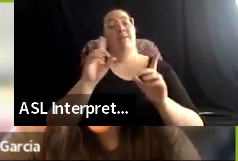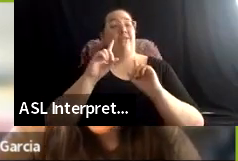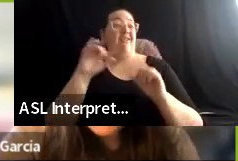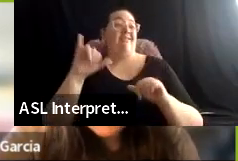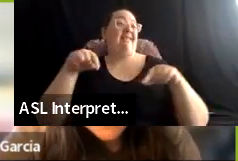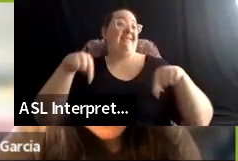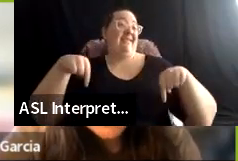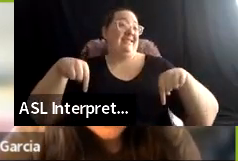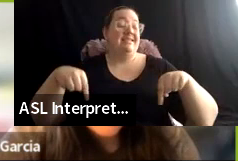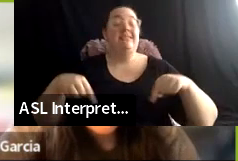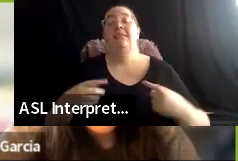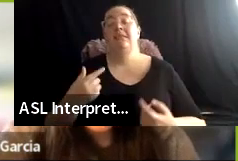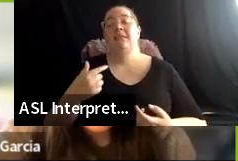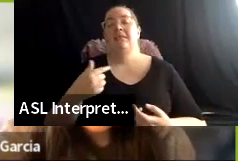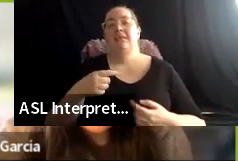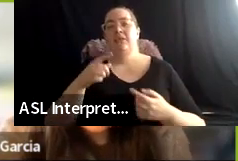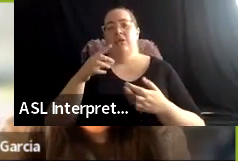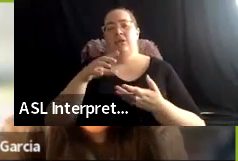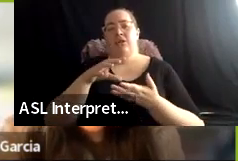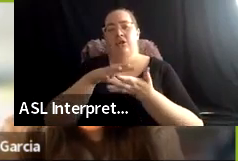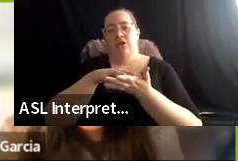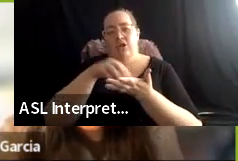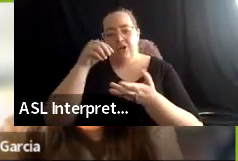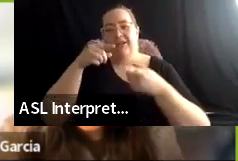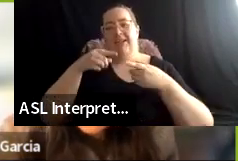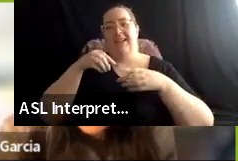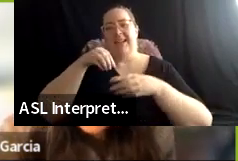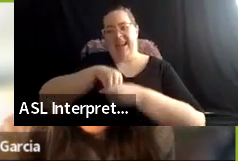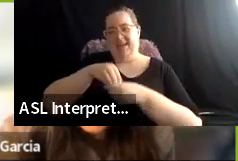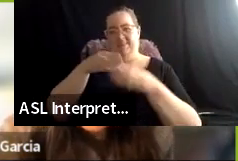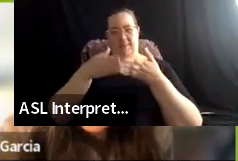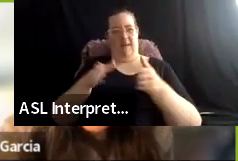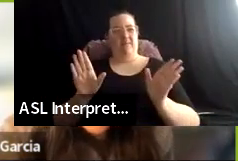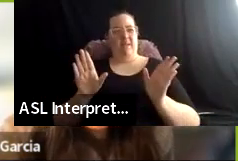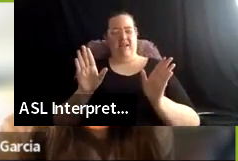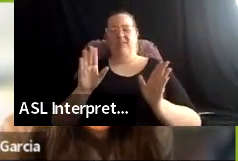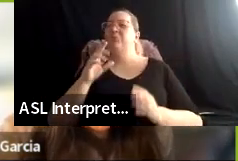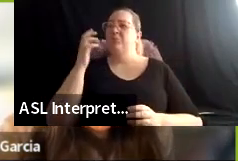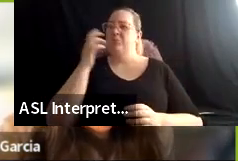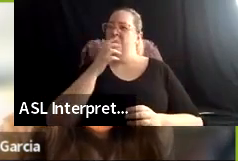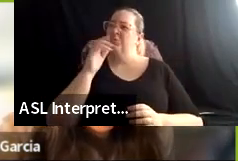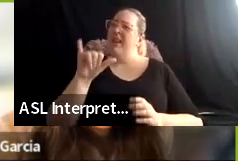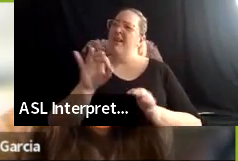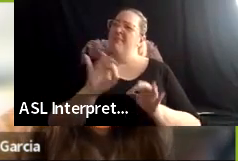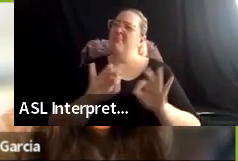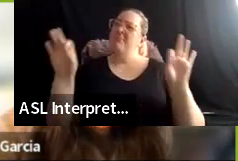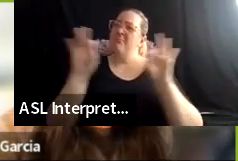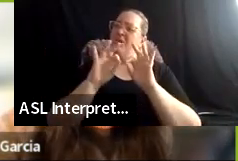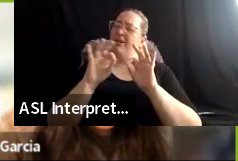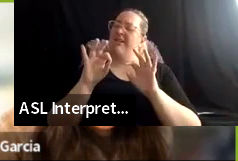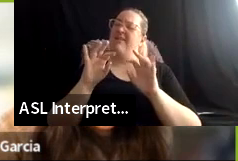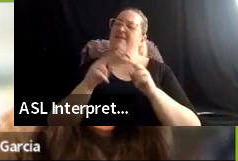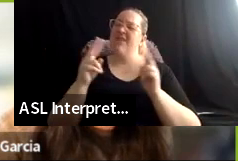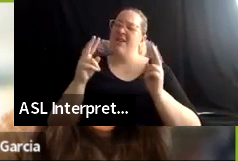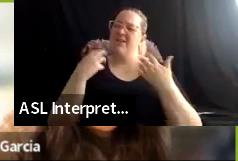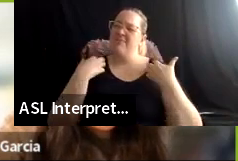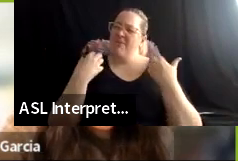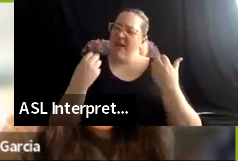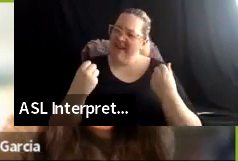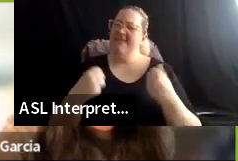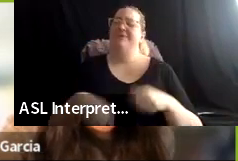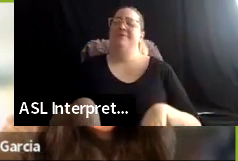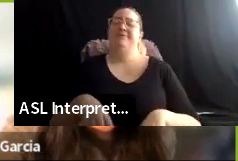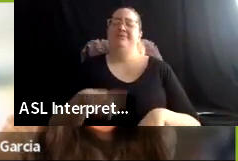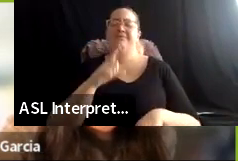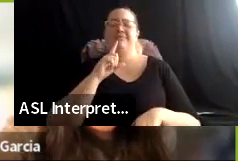but it's learning in public. And I think that is so important and it's very brave. And I think that it really exists